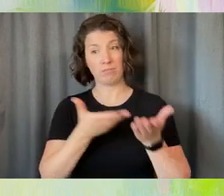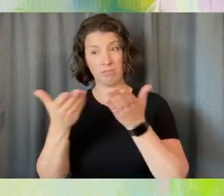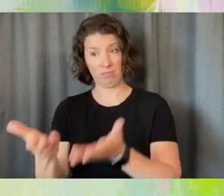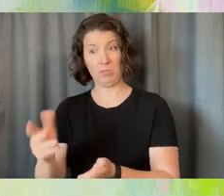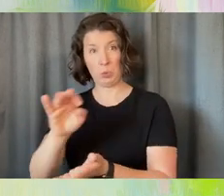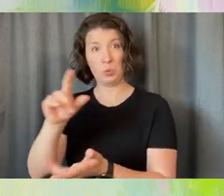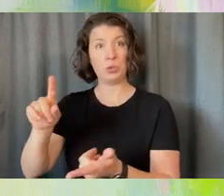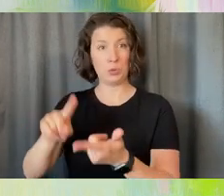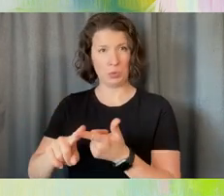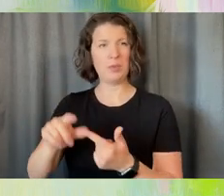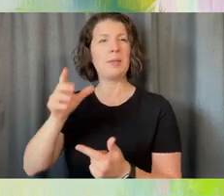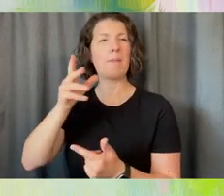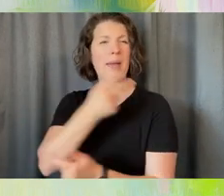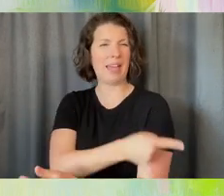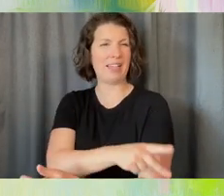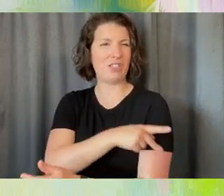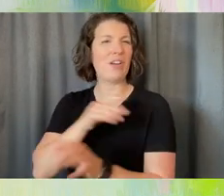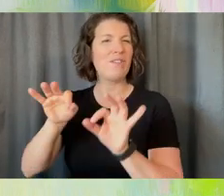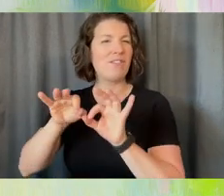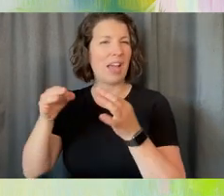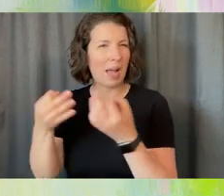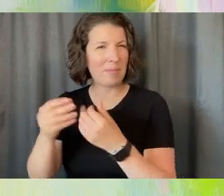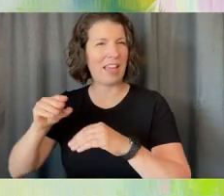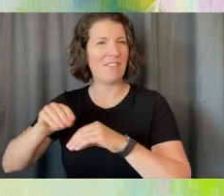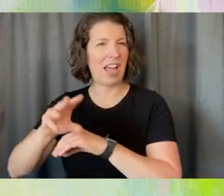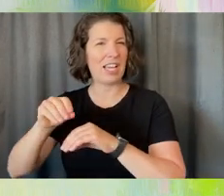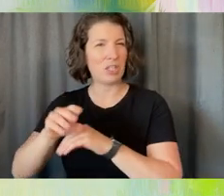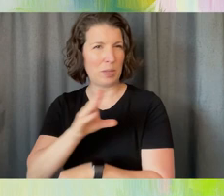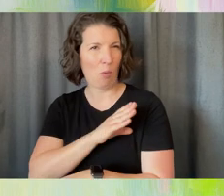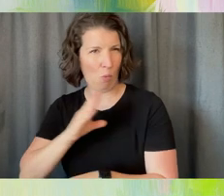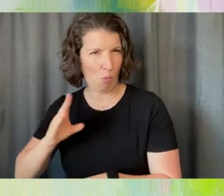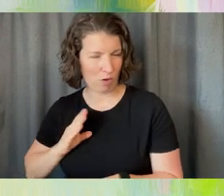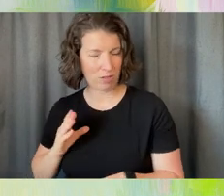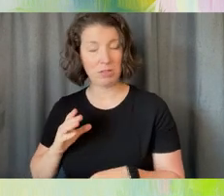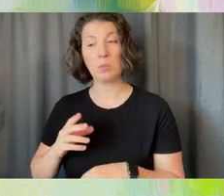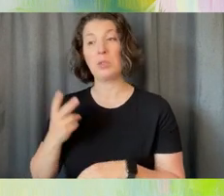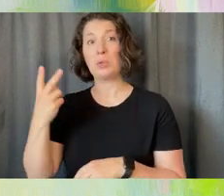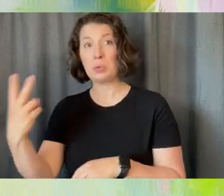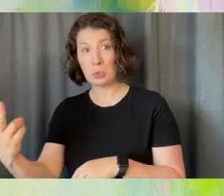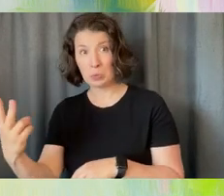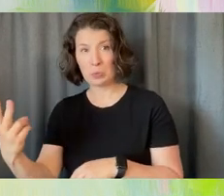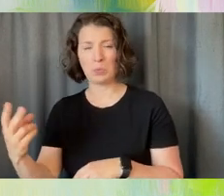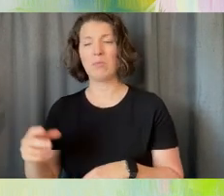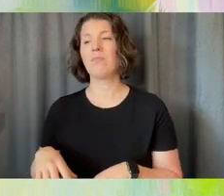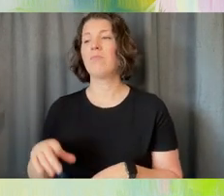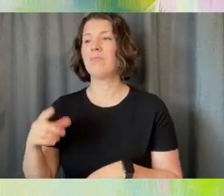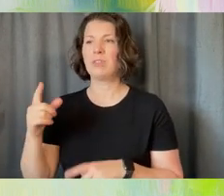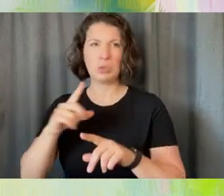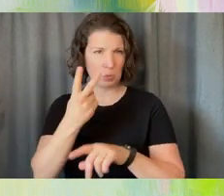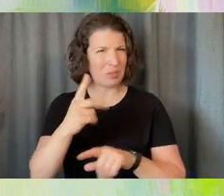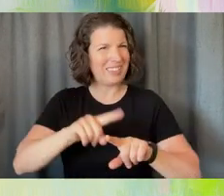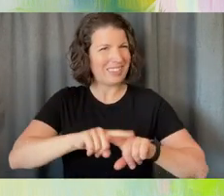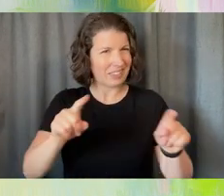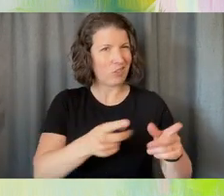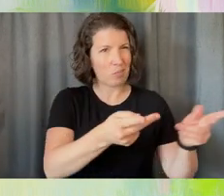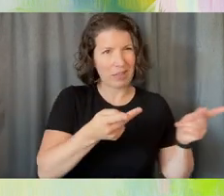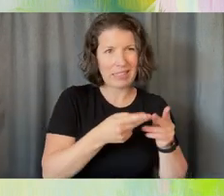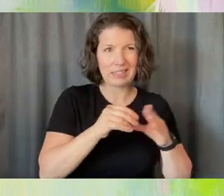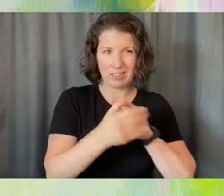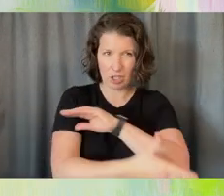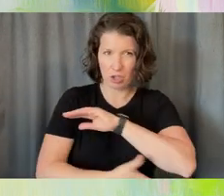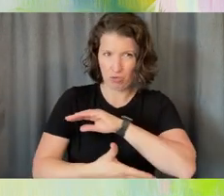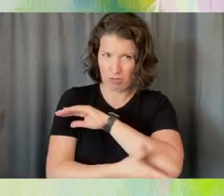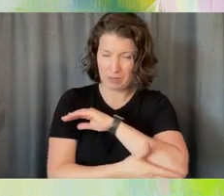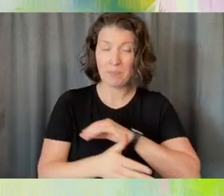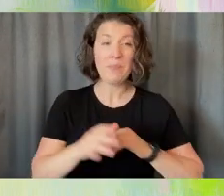advisory boards. And we went to two advisory boards in two different places in the country, and we put the picture activity in front of them. It